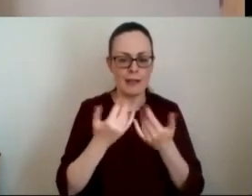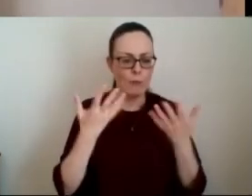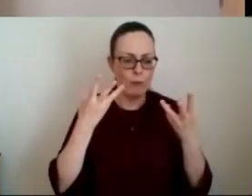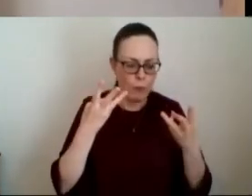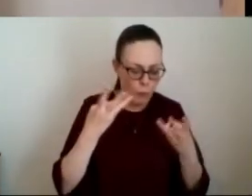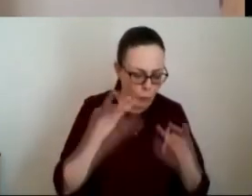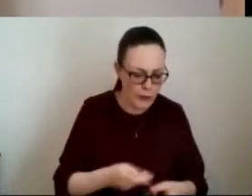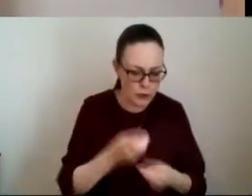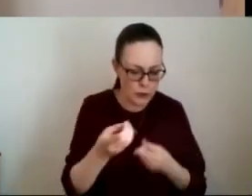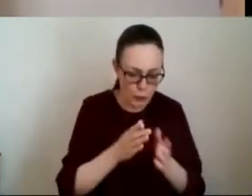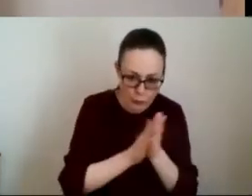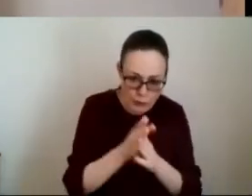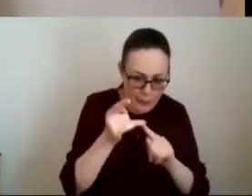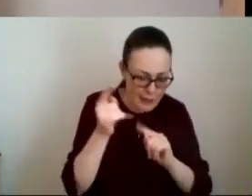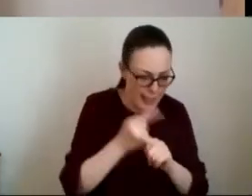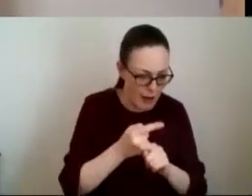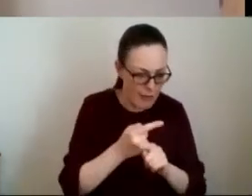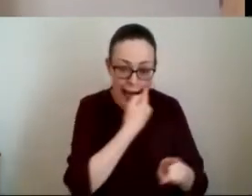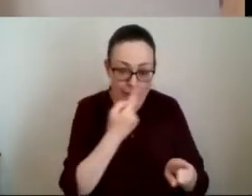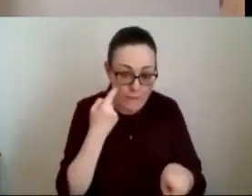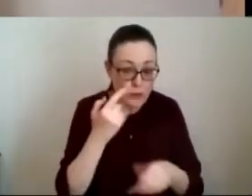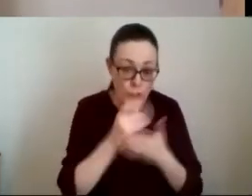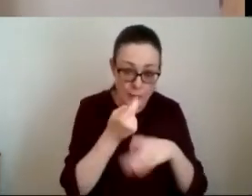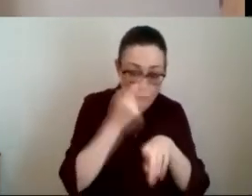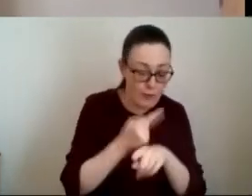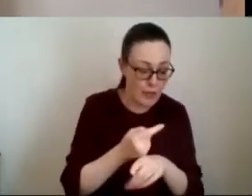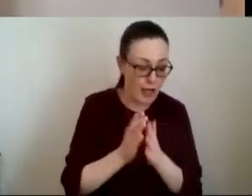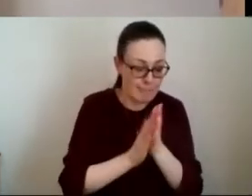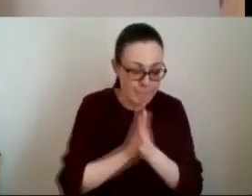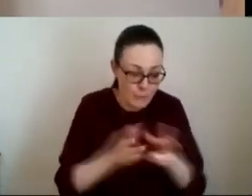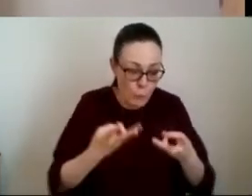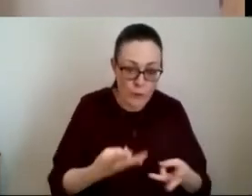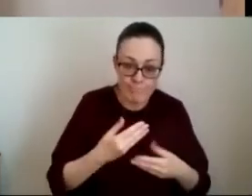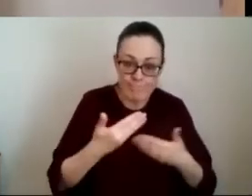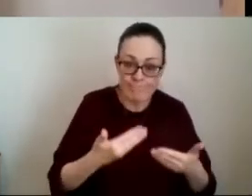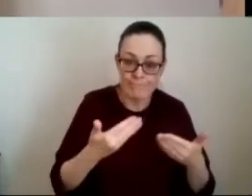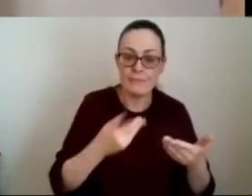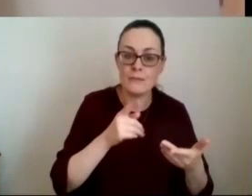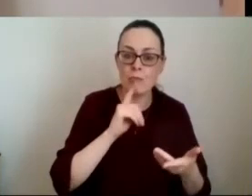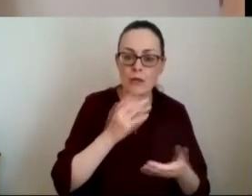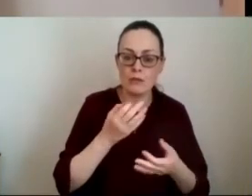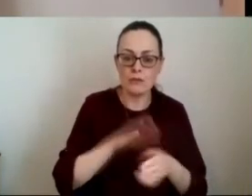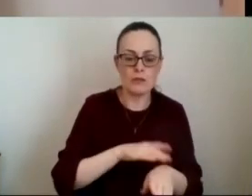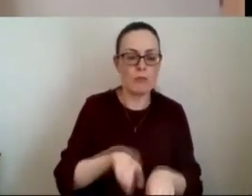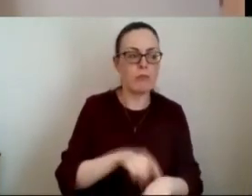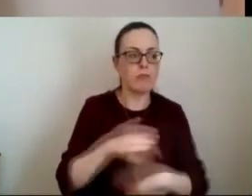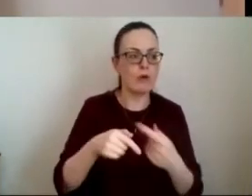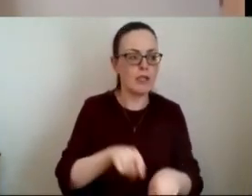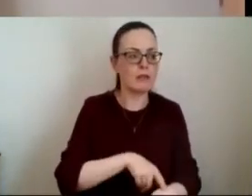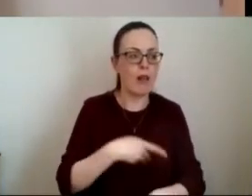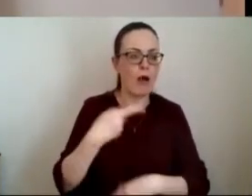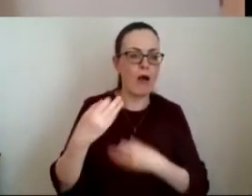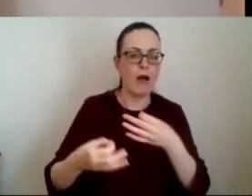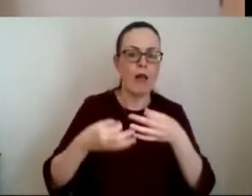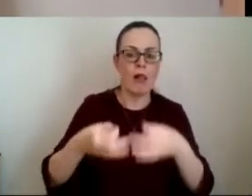it the enthusiasm is there the evidence is sometimes there but it just seems to be an inordinately long process so it's